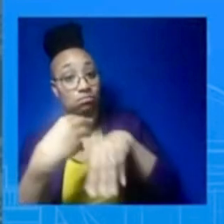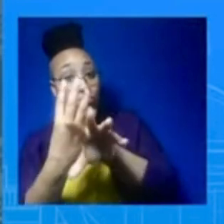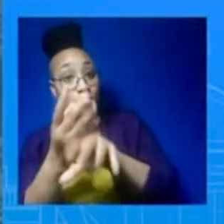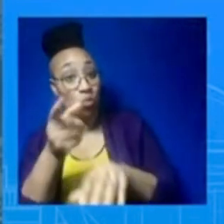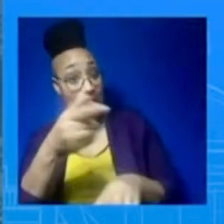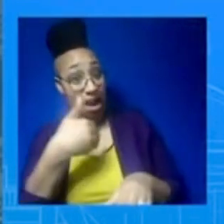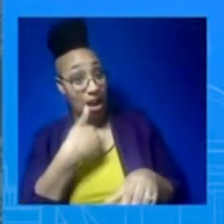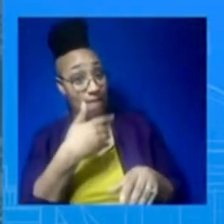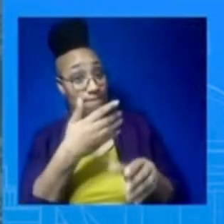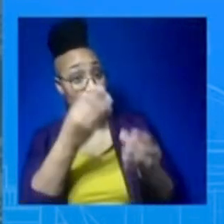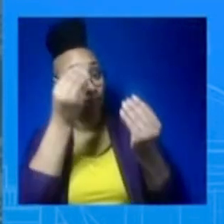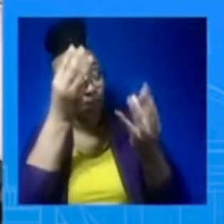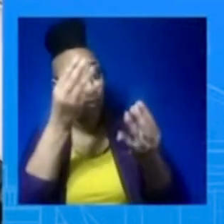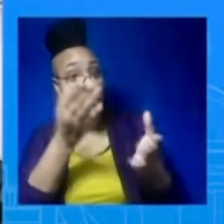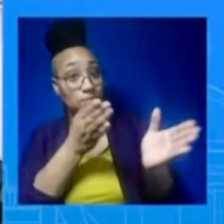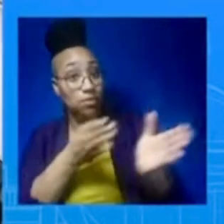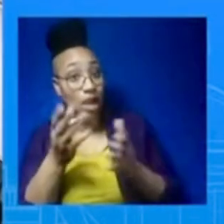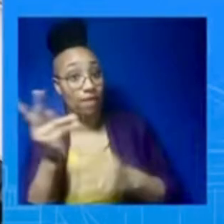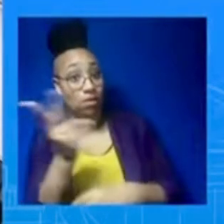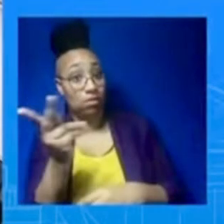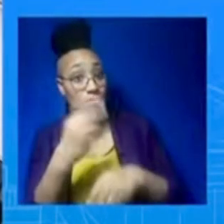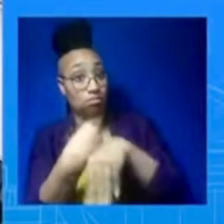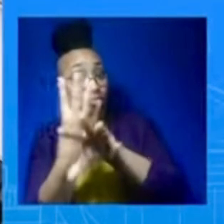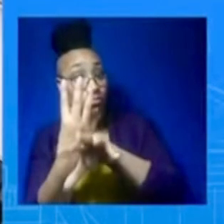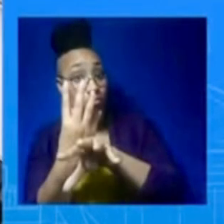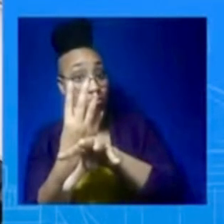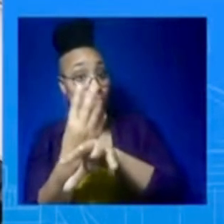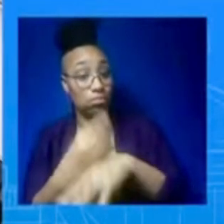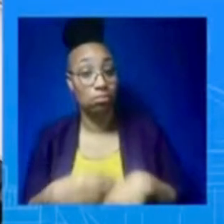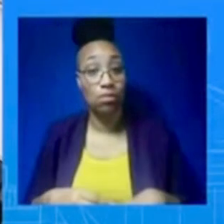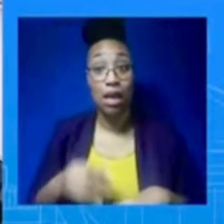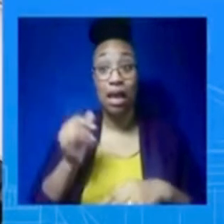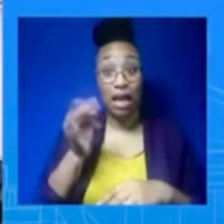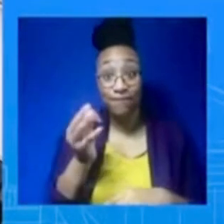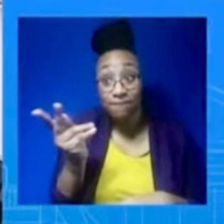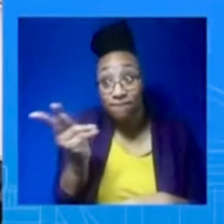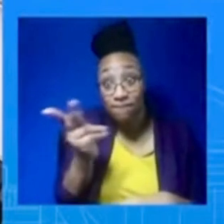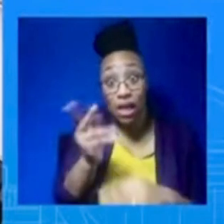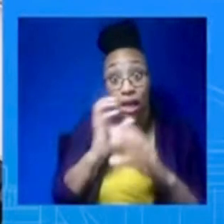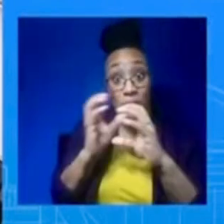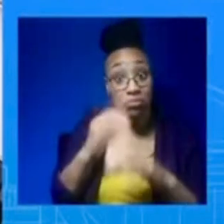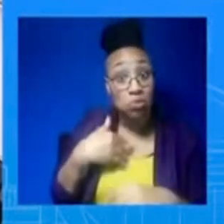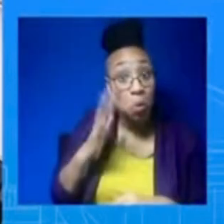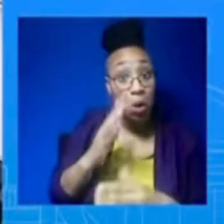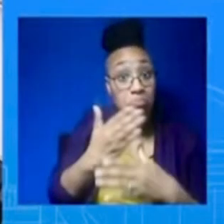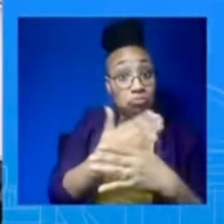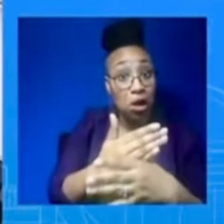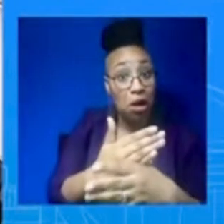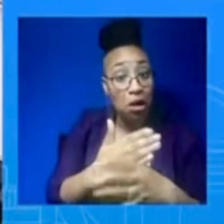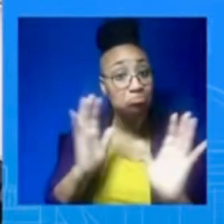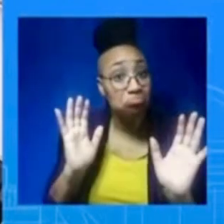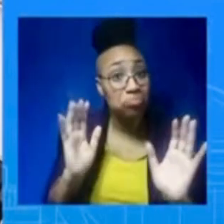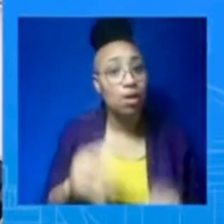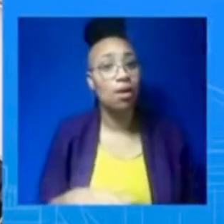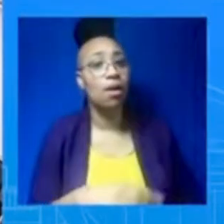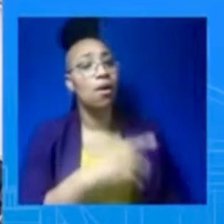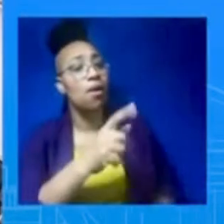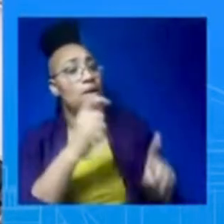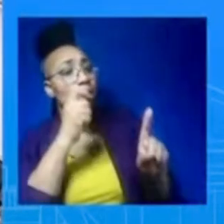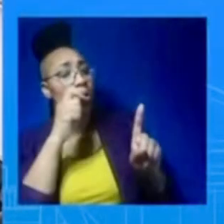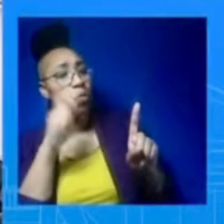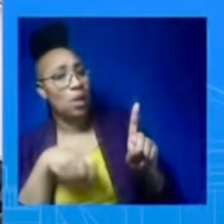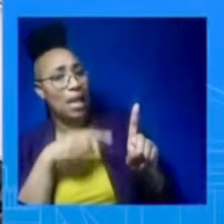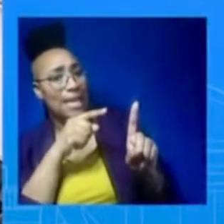Understood. On Ukraine, you said often that Ukraine gets to decide when it wants to negotiate. But at this point, is there